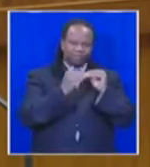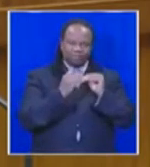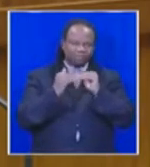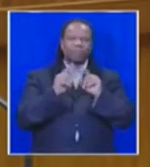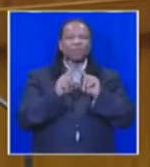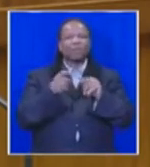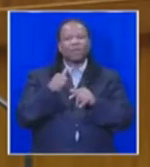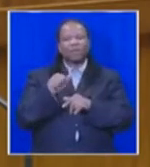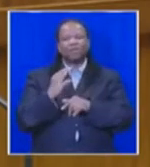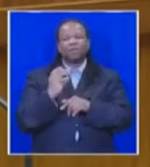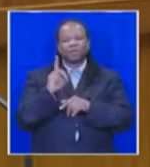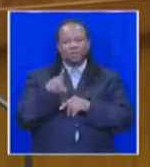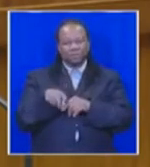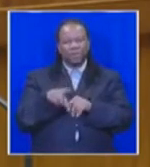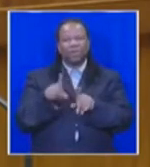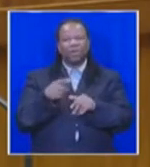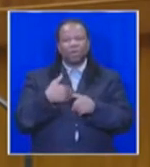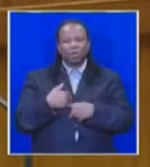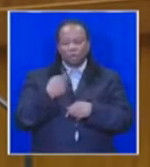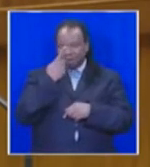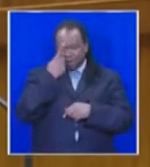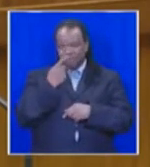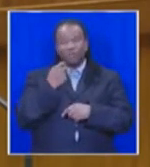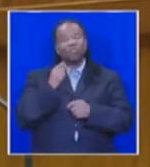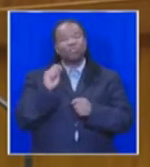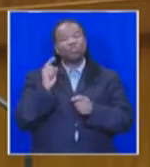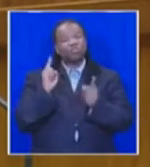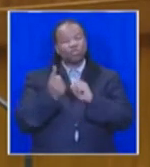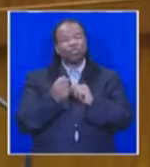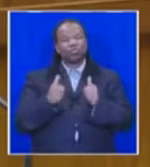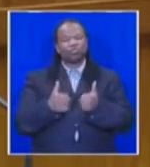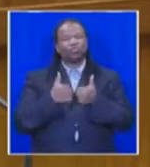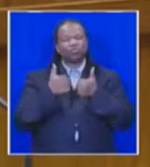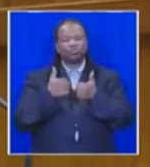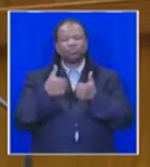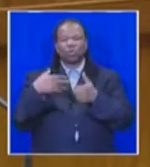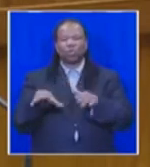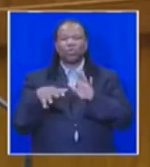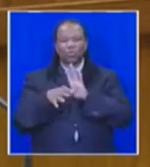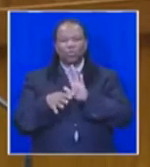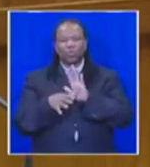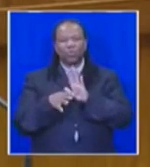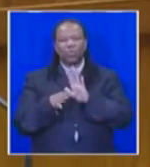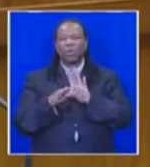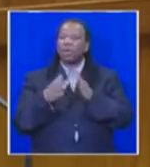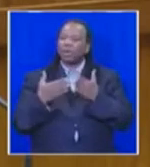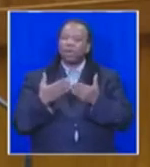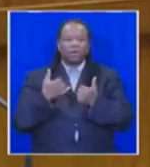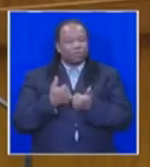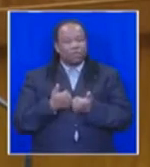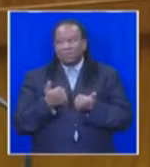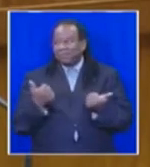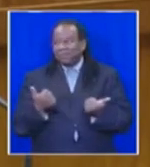The ACDP believes change is not only good but it is essential. It is foolhardy however to change just